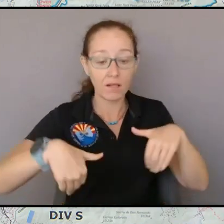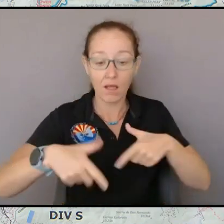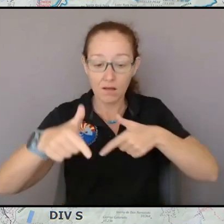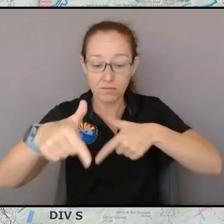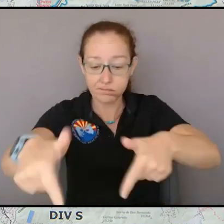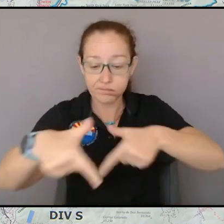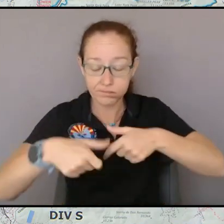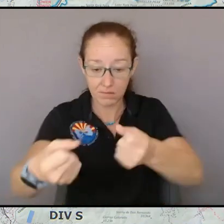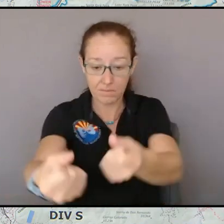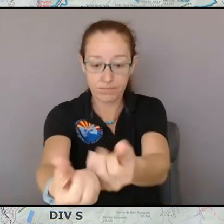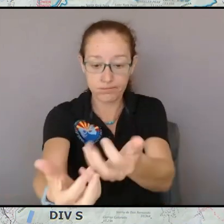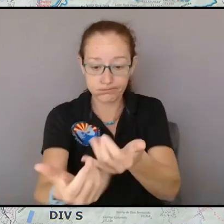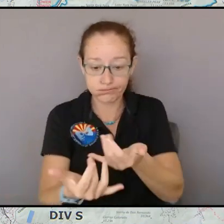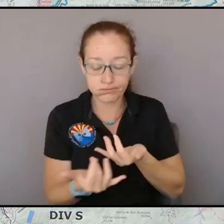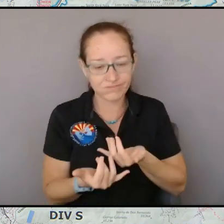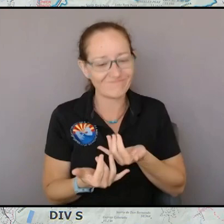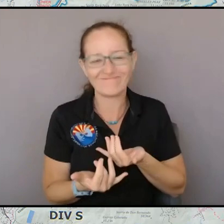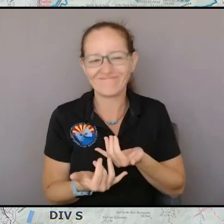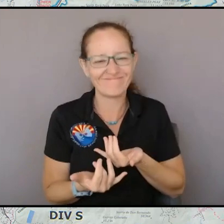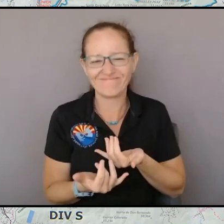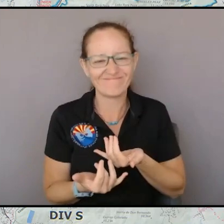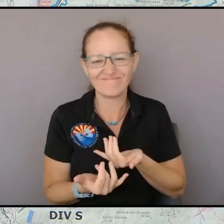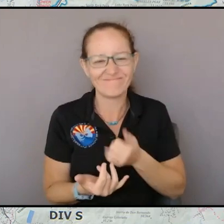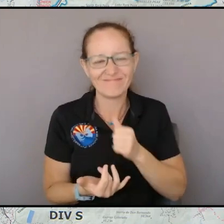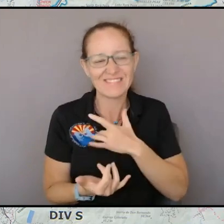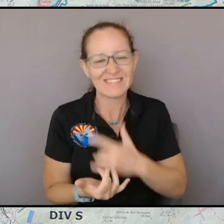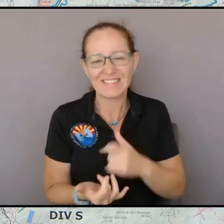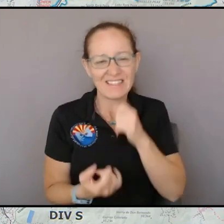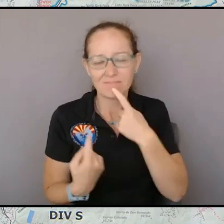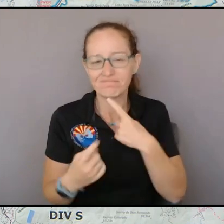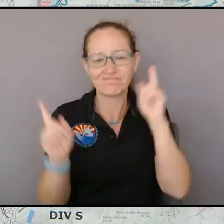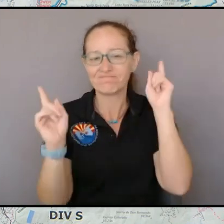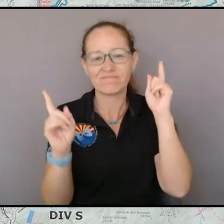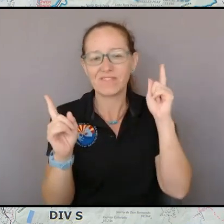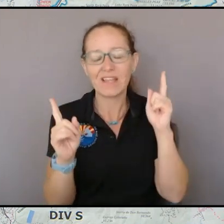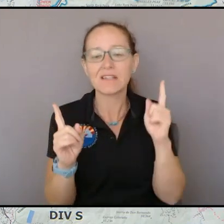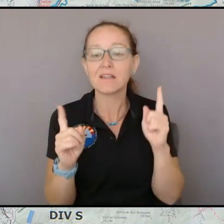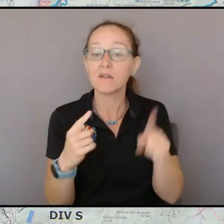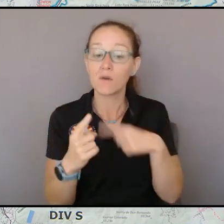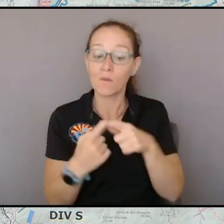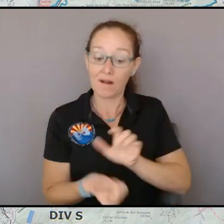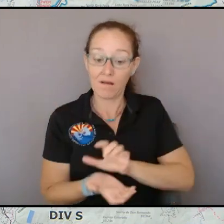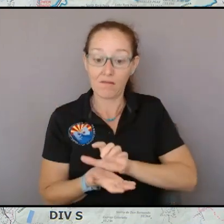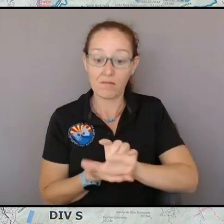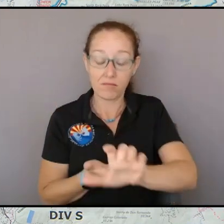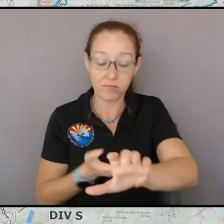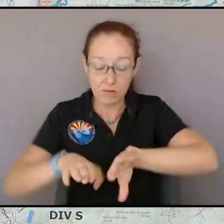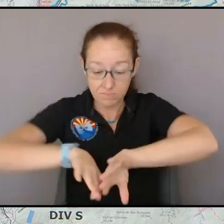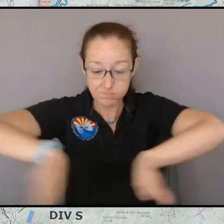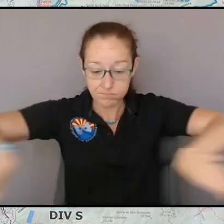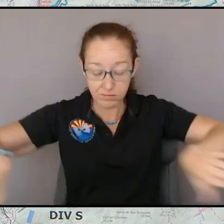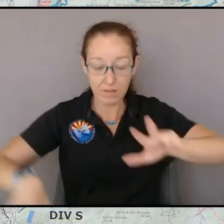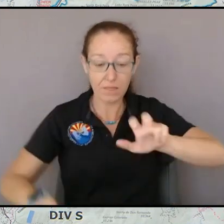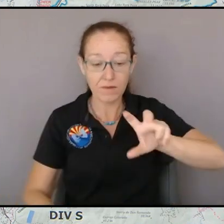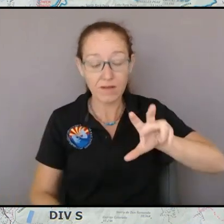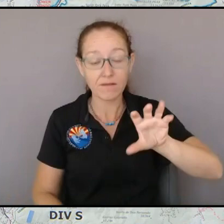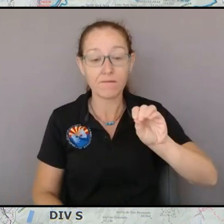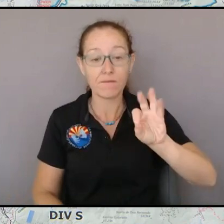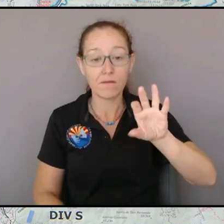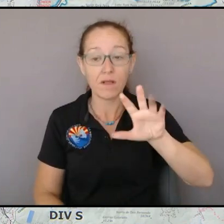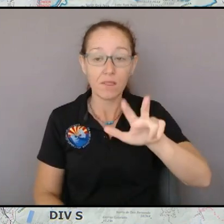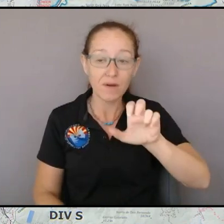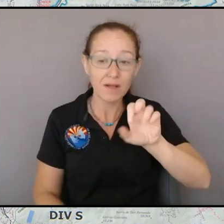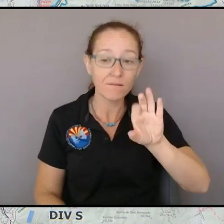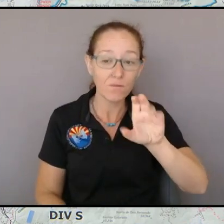and in a sense even the lines I talked about like when we go around the contingency line 300 foot wide cleaned out everything you can't just leave those